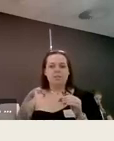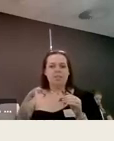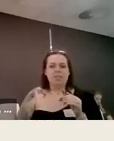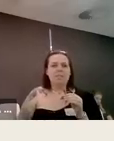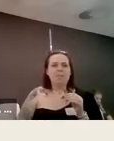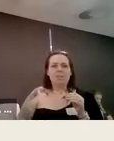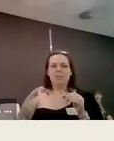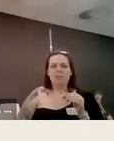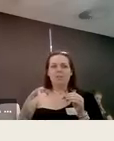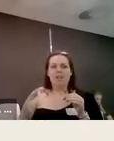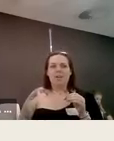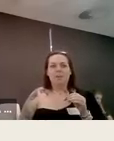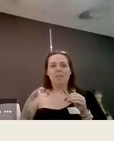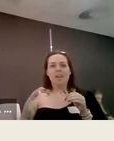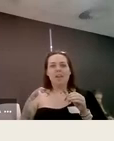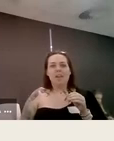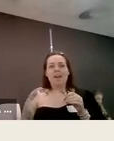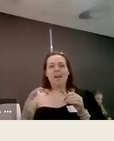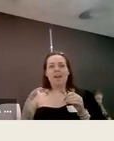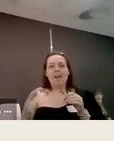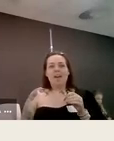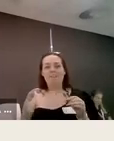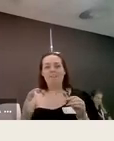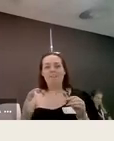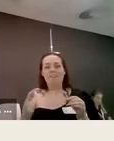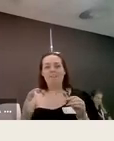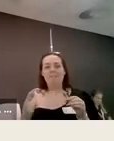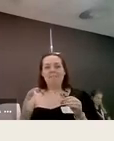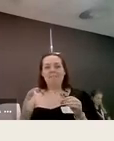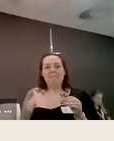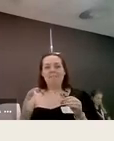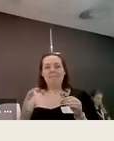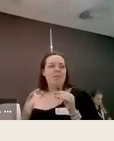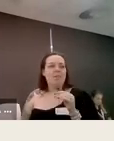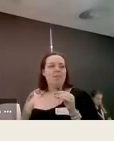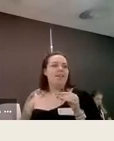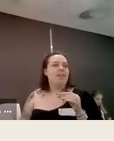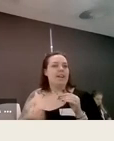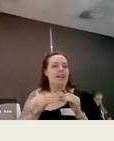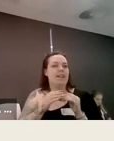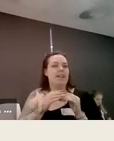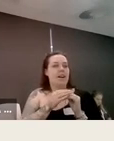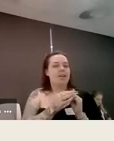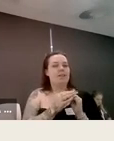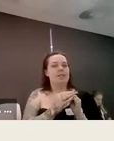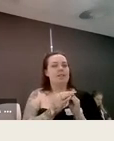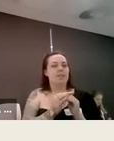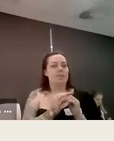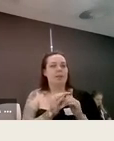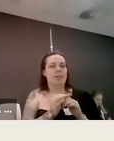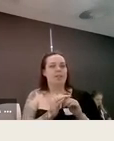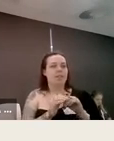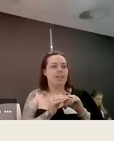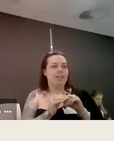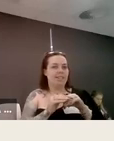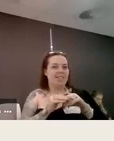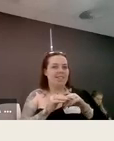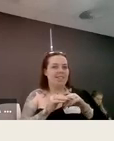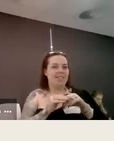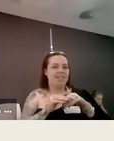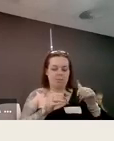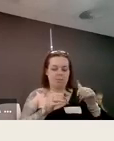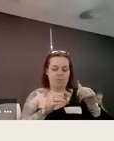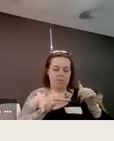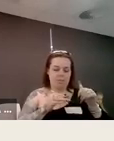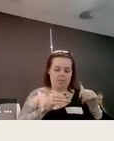reputation too which a lot of them could have helped with so how they created i'm going to use my university